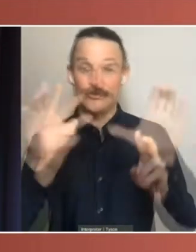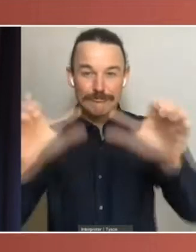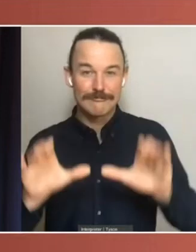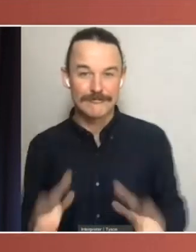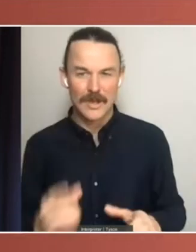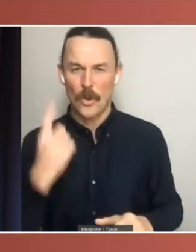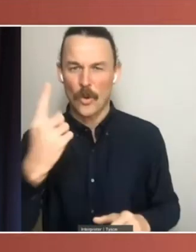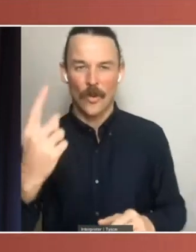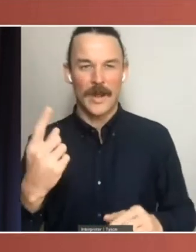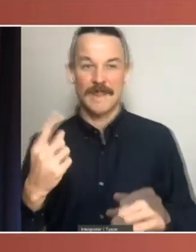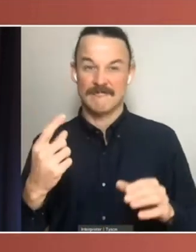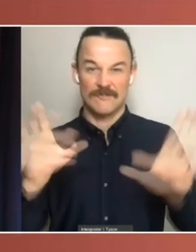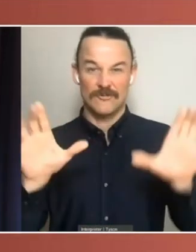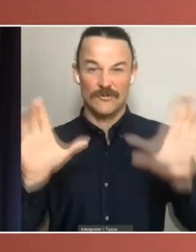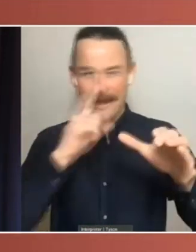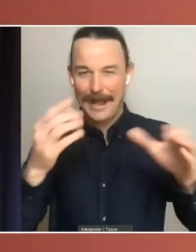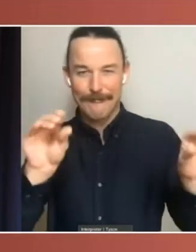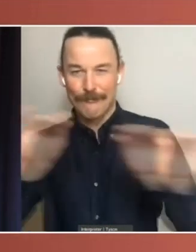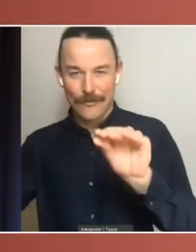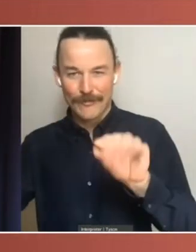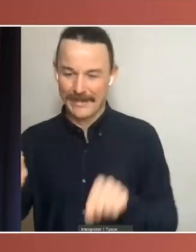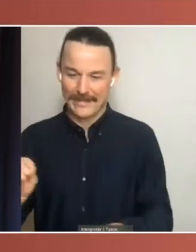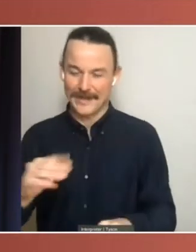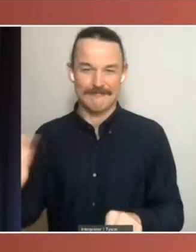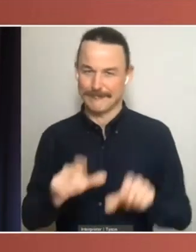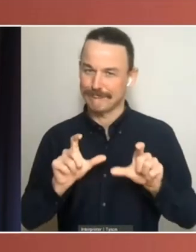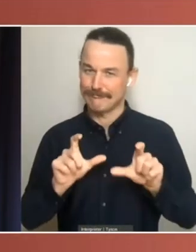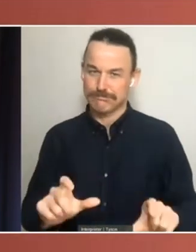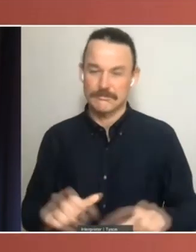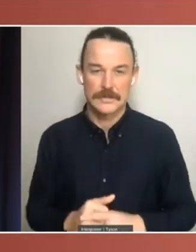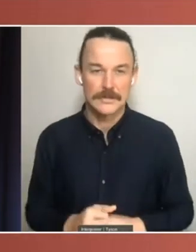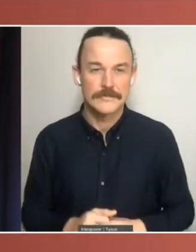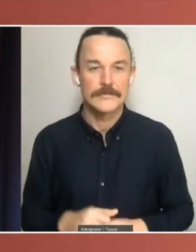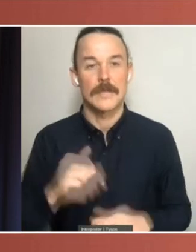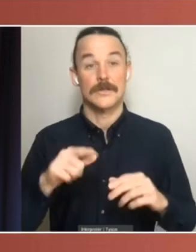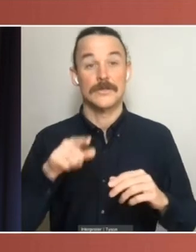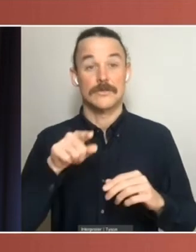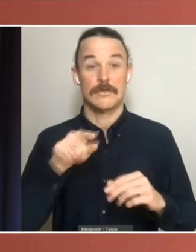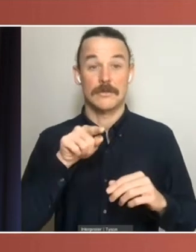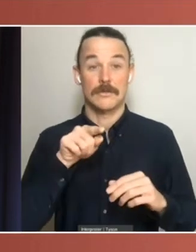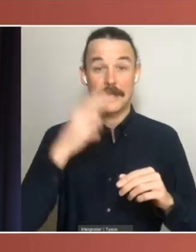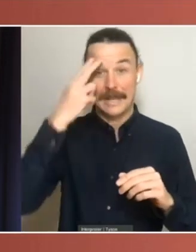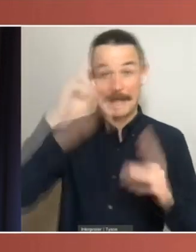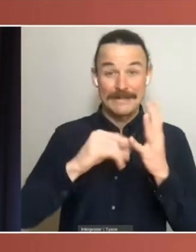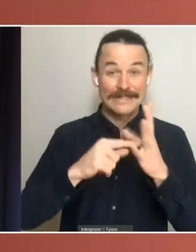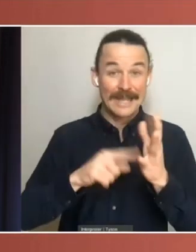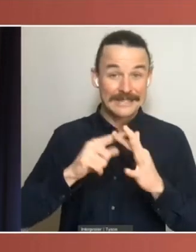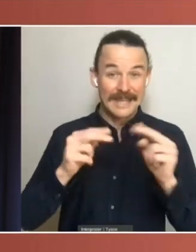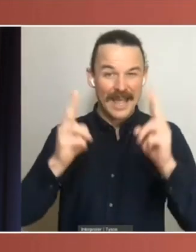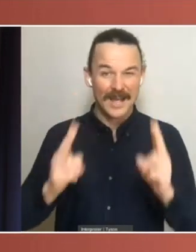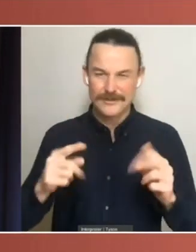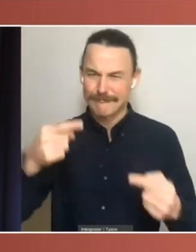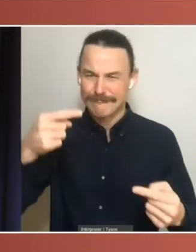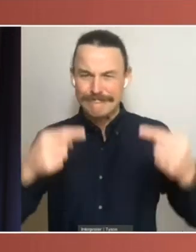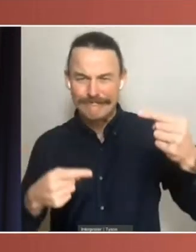ever intended to limit its scrutiny to state issues. The name States House was debated and rejected in the constitutional